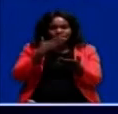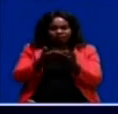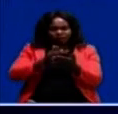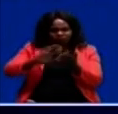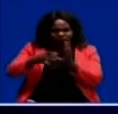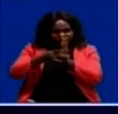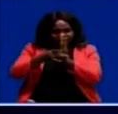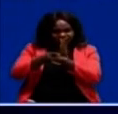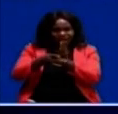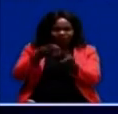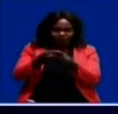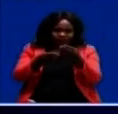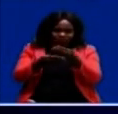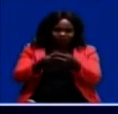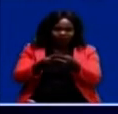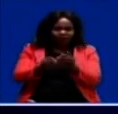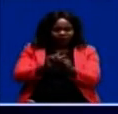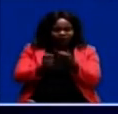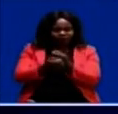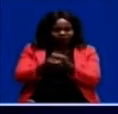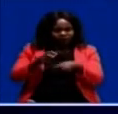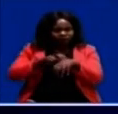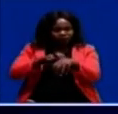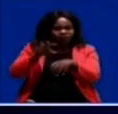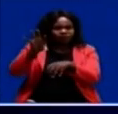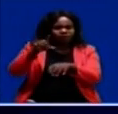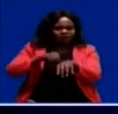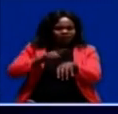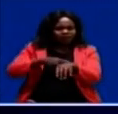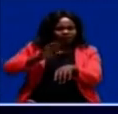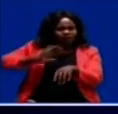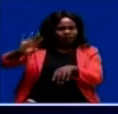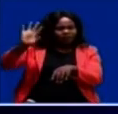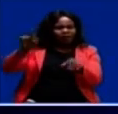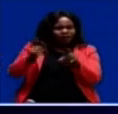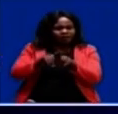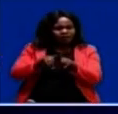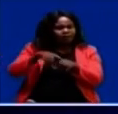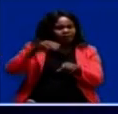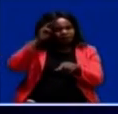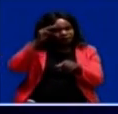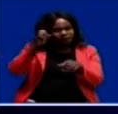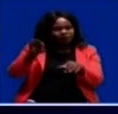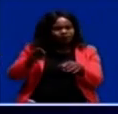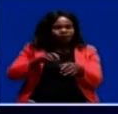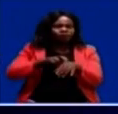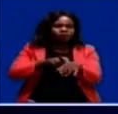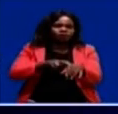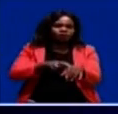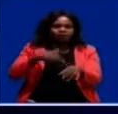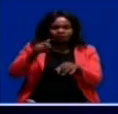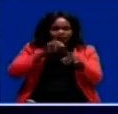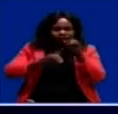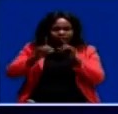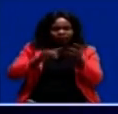to the transformation of the transport sector in Zambia during his tenure as transport minister. The head of state said this when he